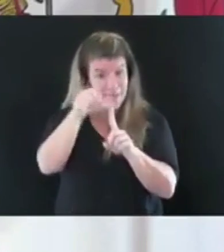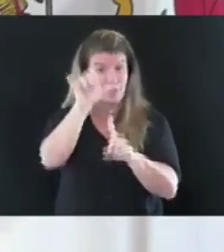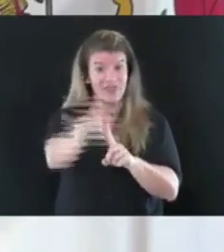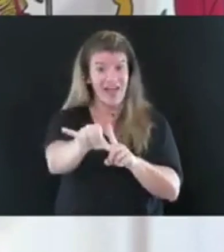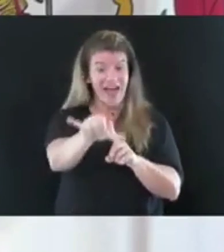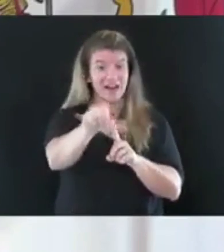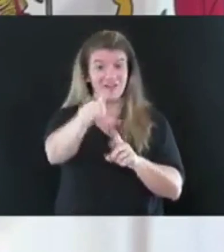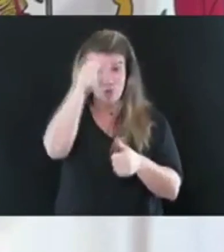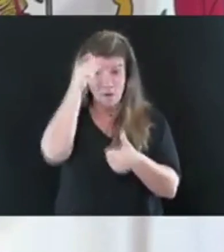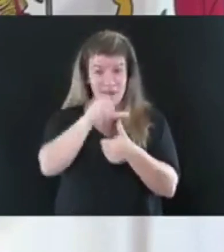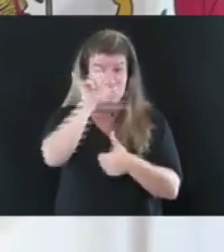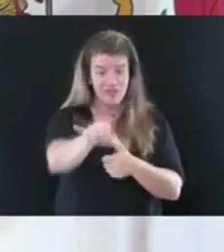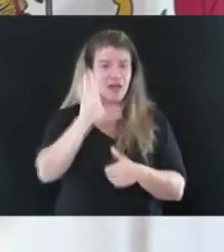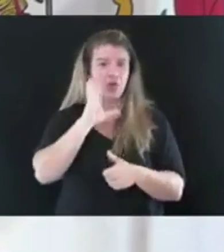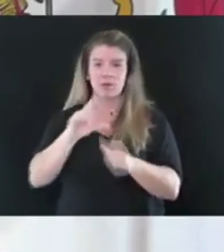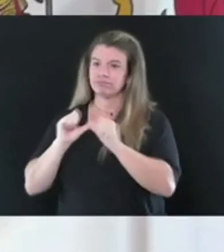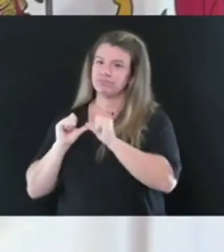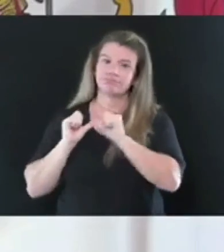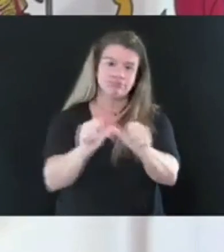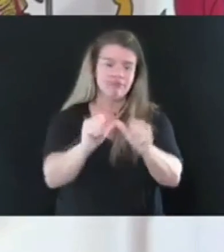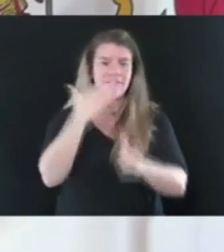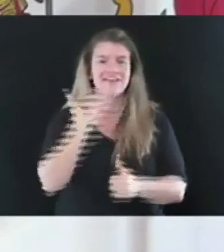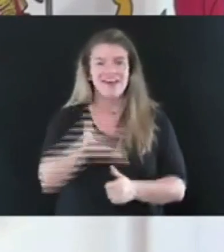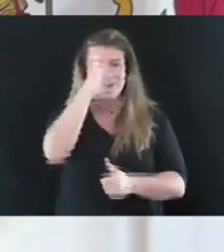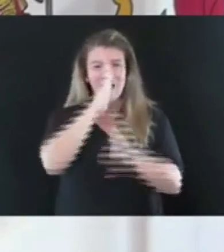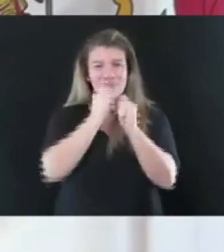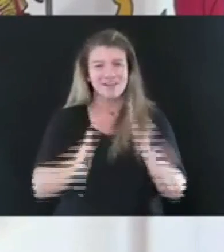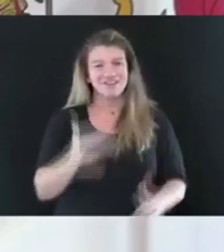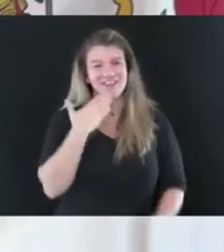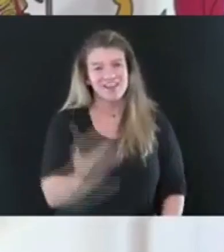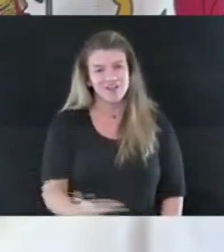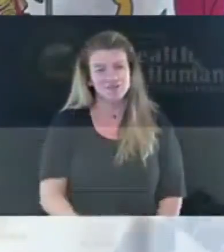will go a long, long way. God bless you. Thank you.